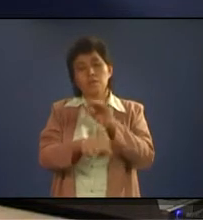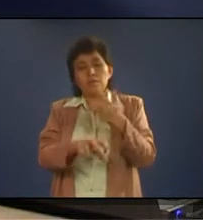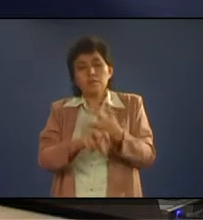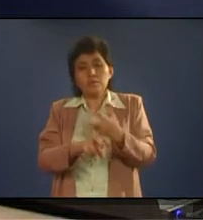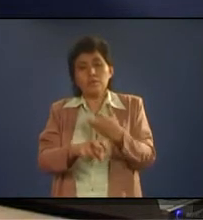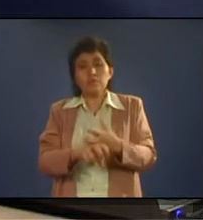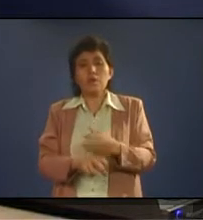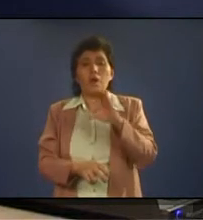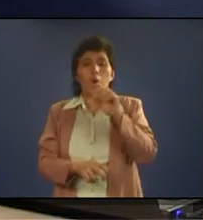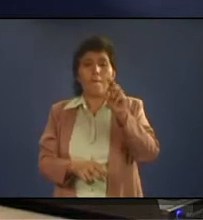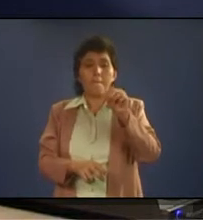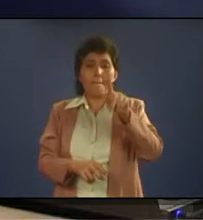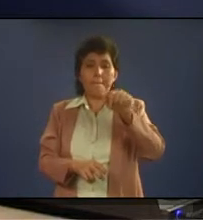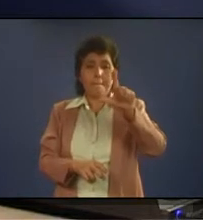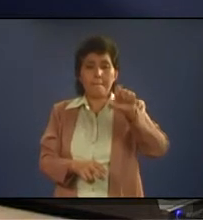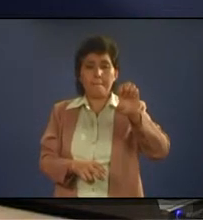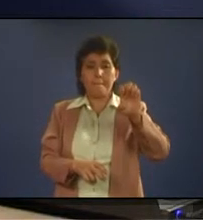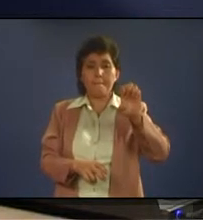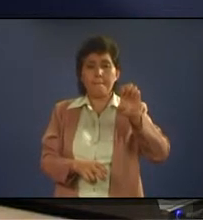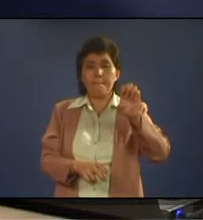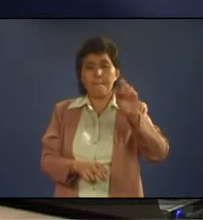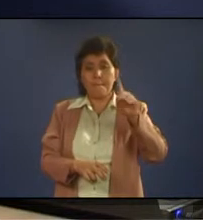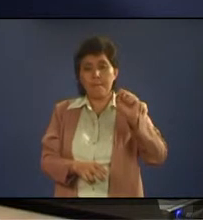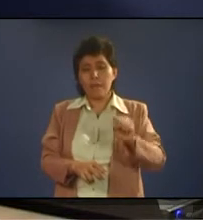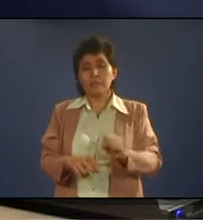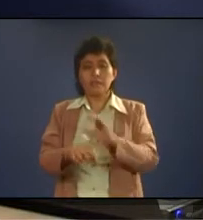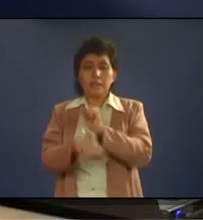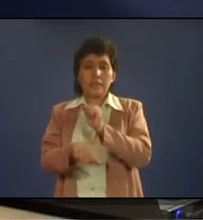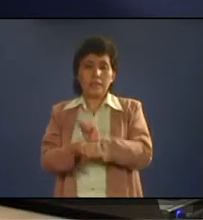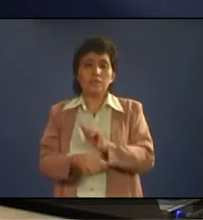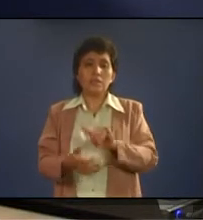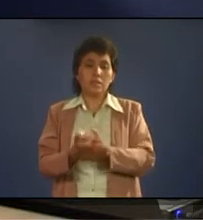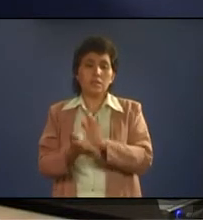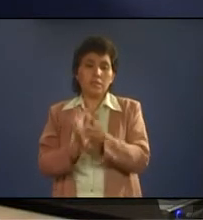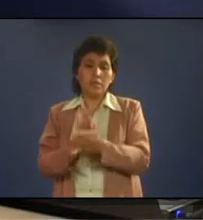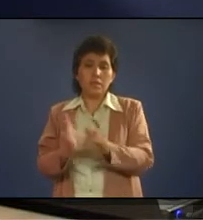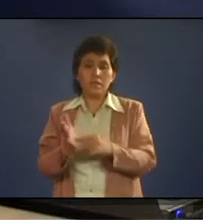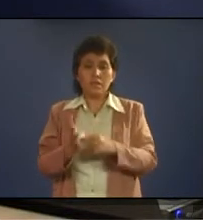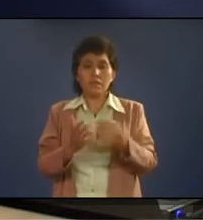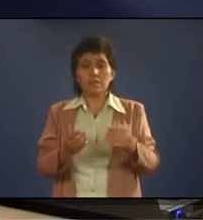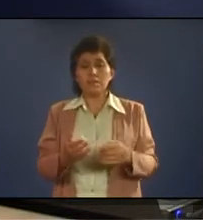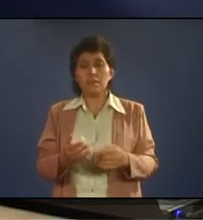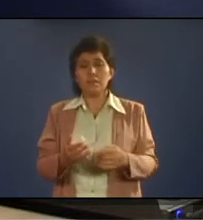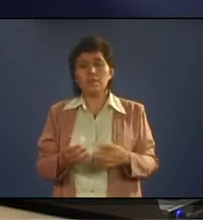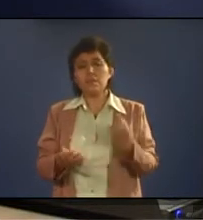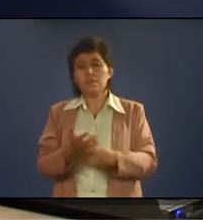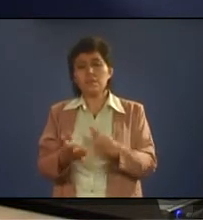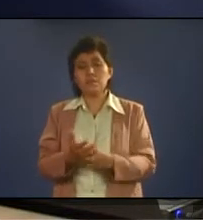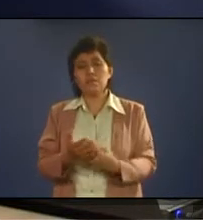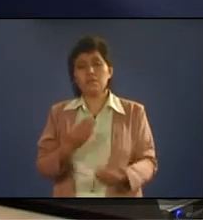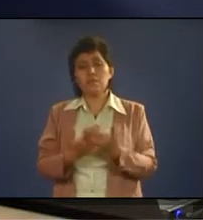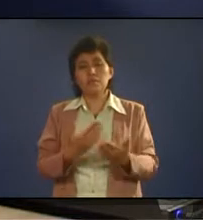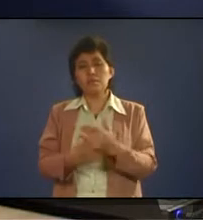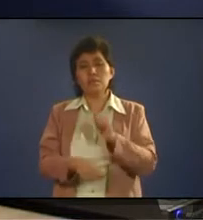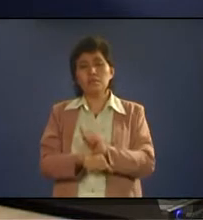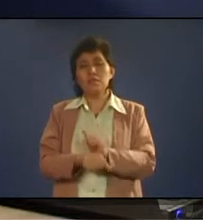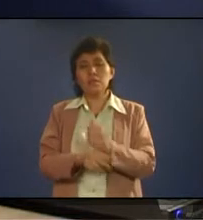or people get excited to you, suddenly the simple thing, like, where are you right now? Like, even like Great